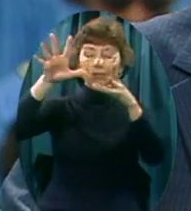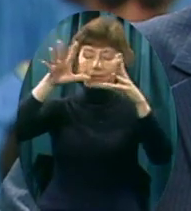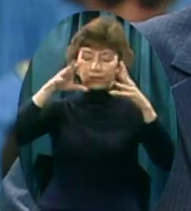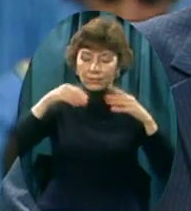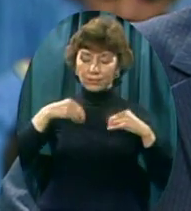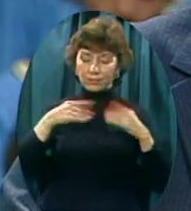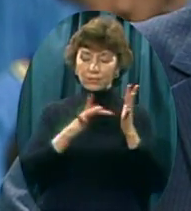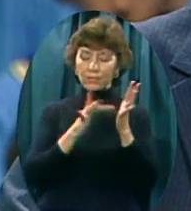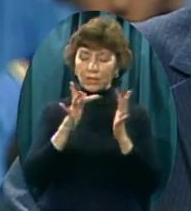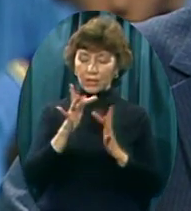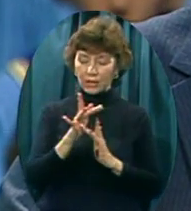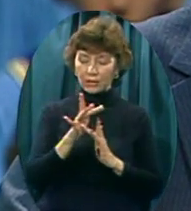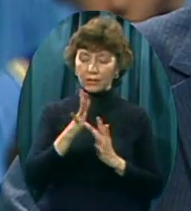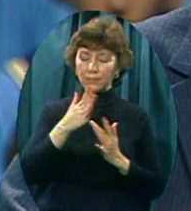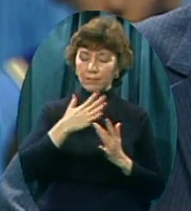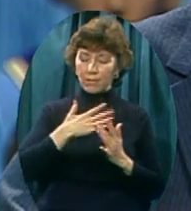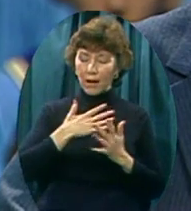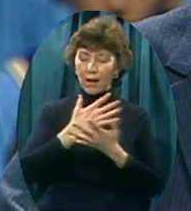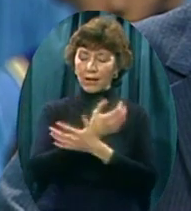Come into my heart Lord Jesus